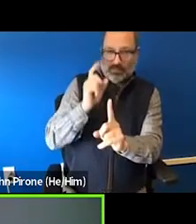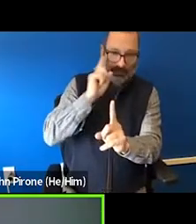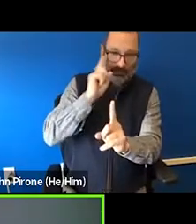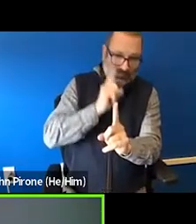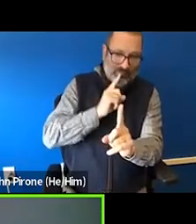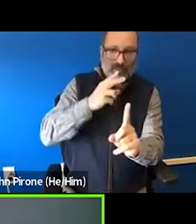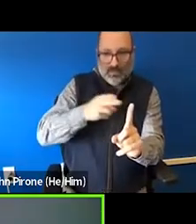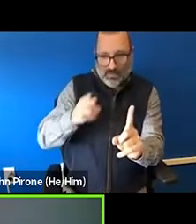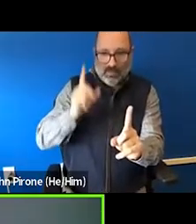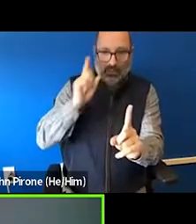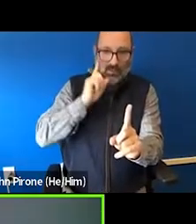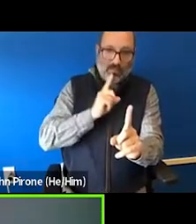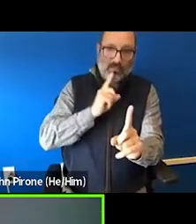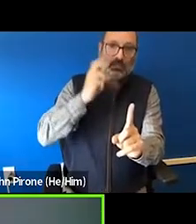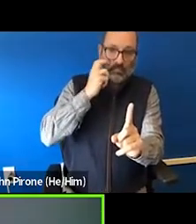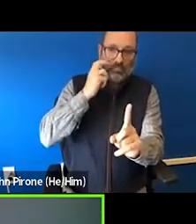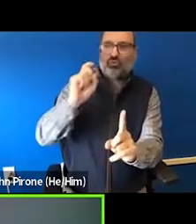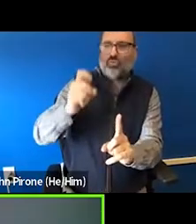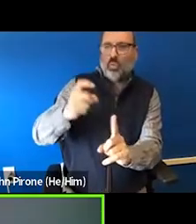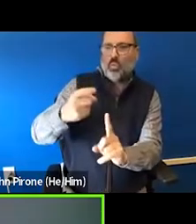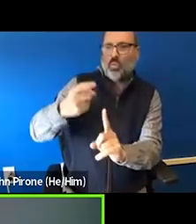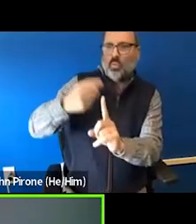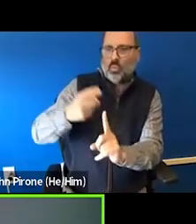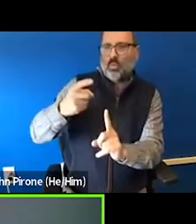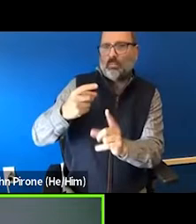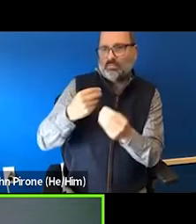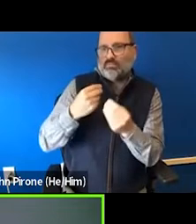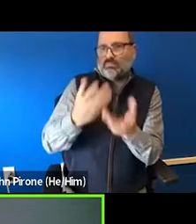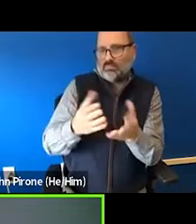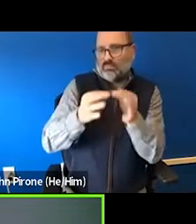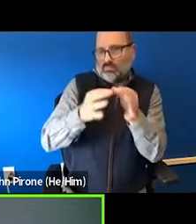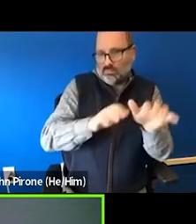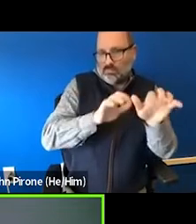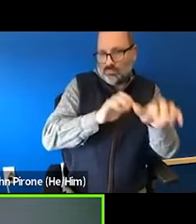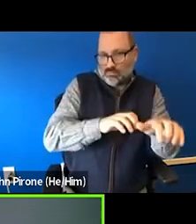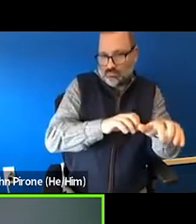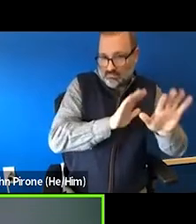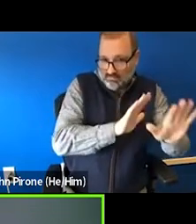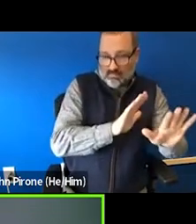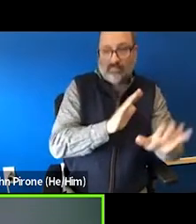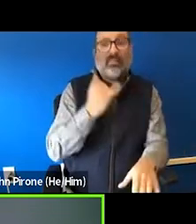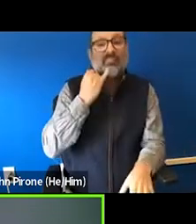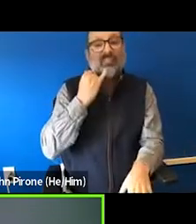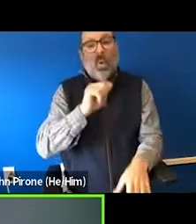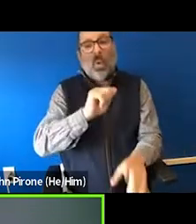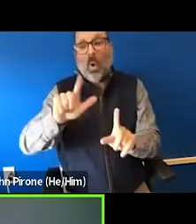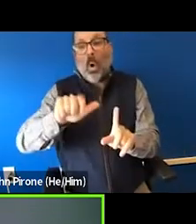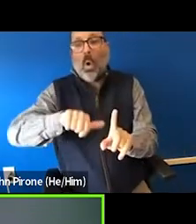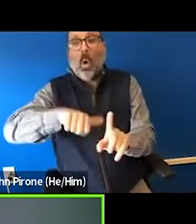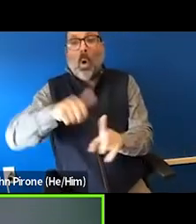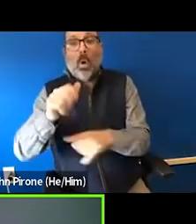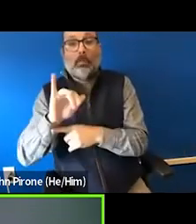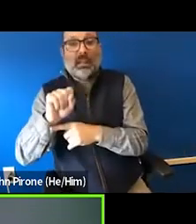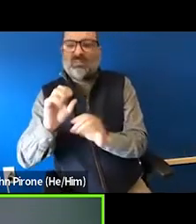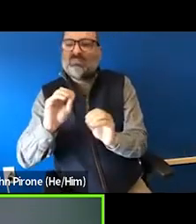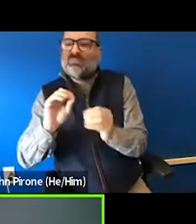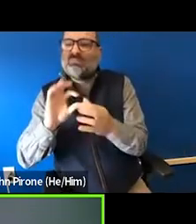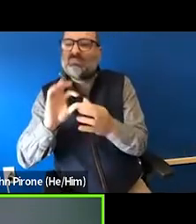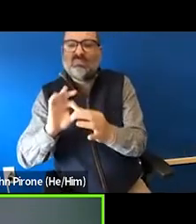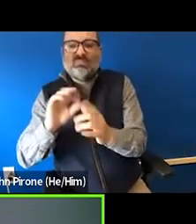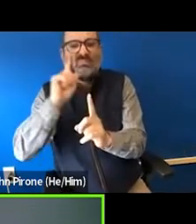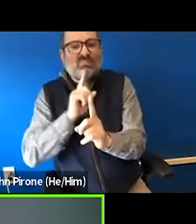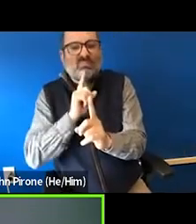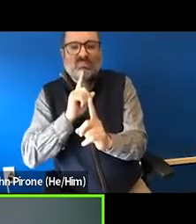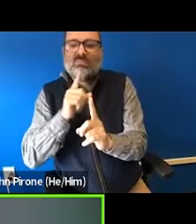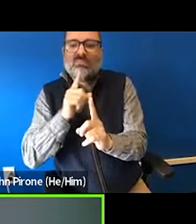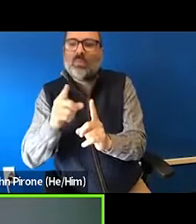when we're talking about the bills, the impact it has on deaf and hard of hearing individuals, automatically interpreters